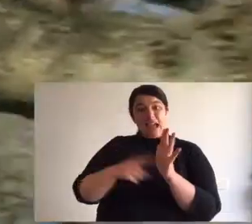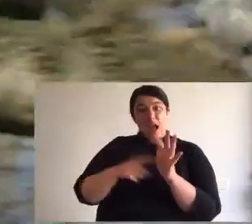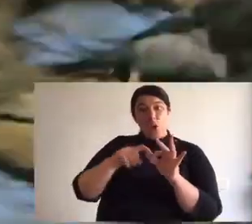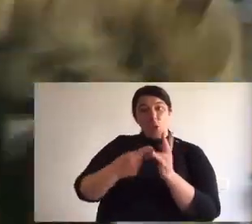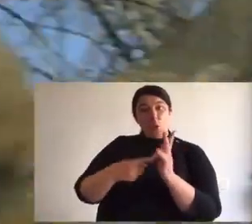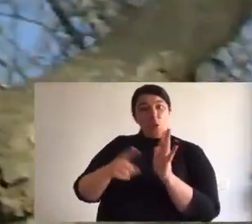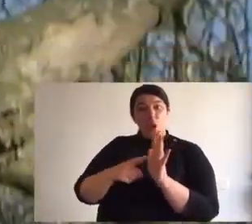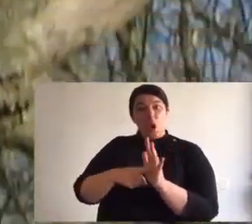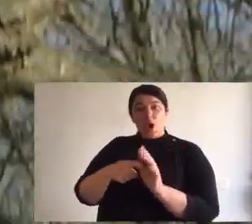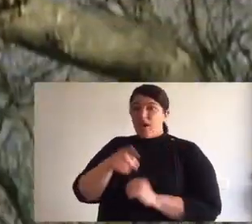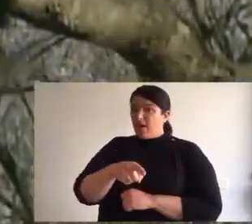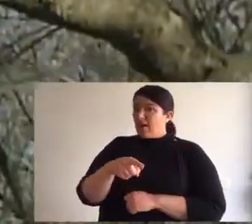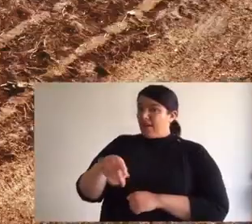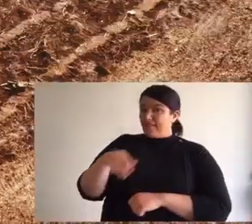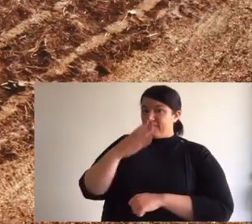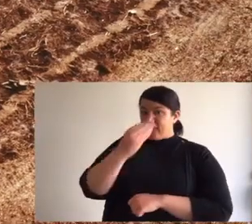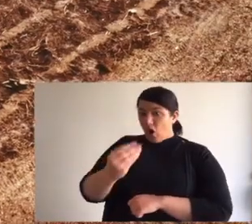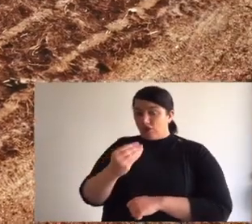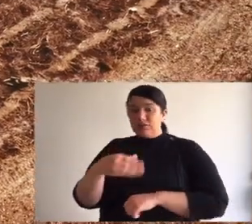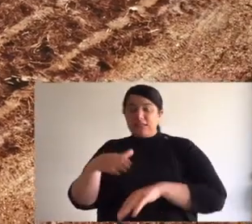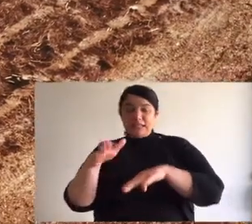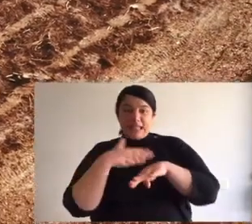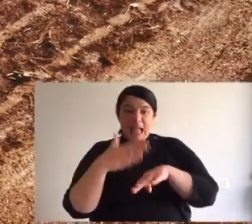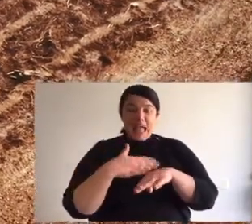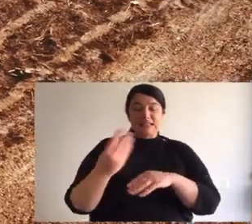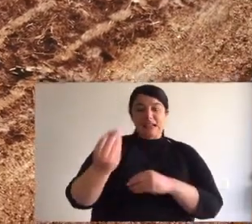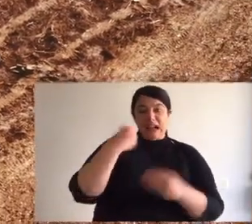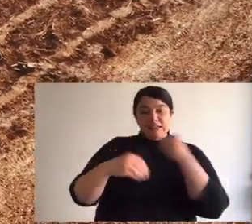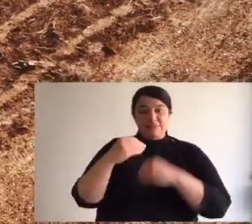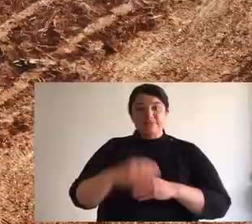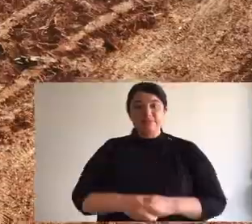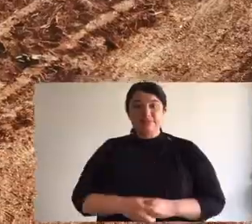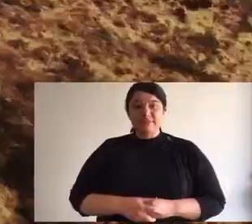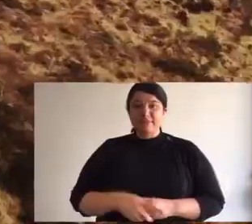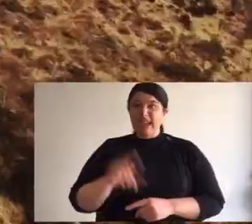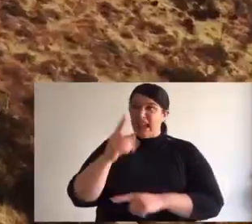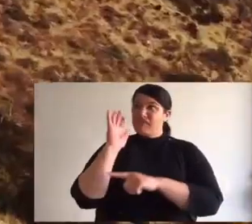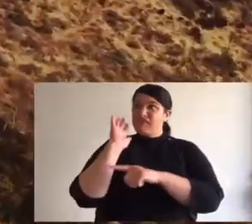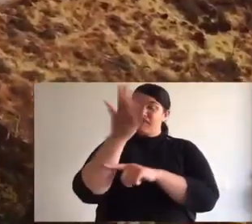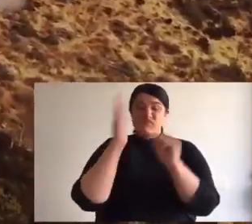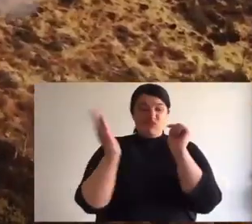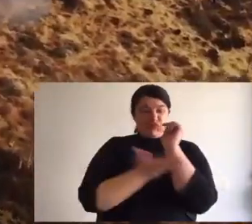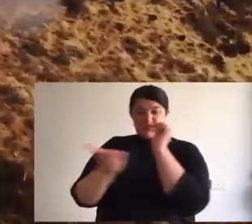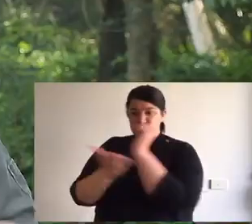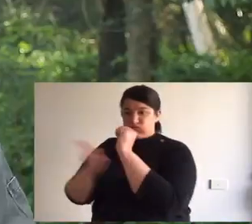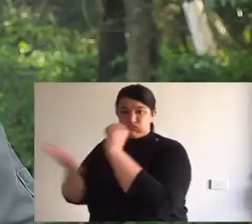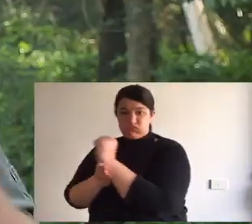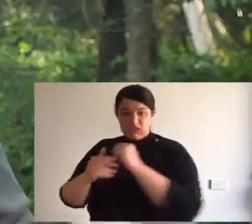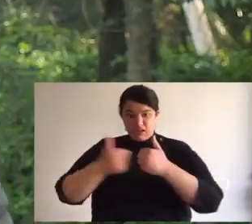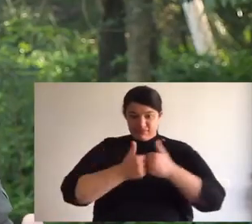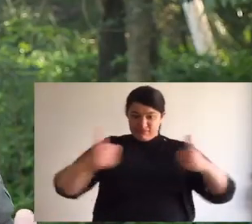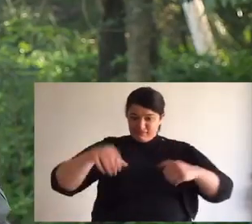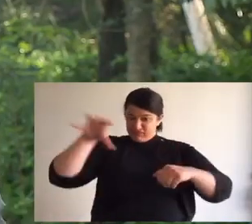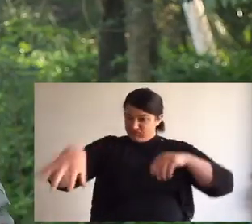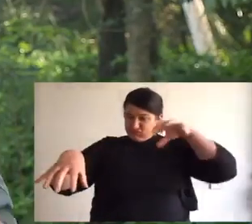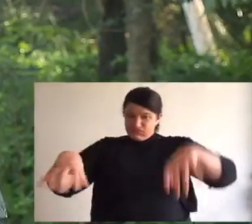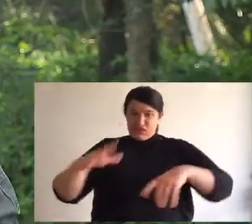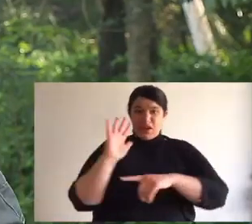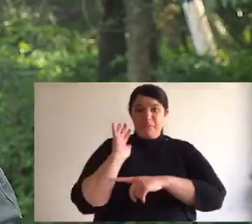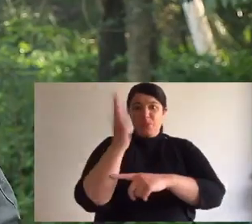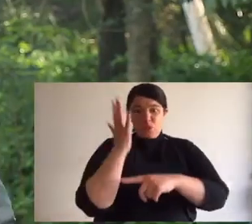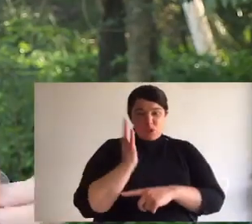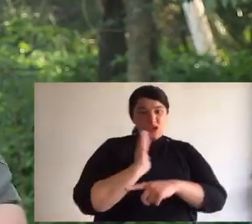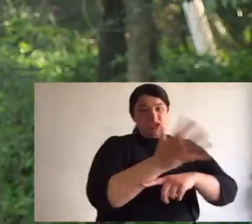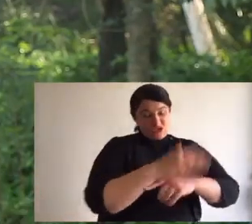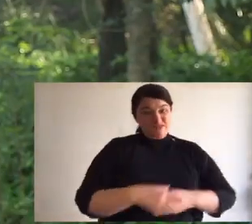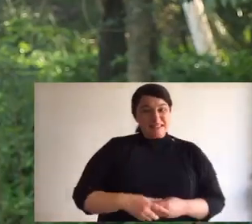quoll it's an issue of the fox and cat but also the destruction of its habitat, catastrophic fires, habitat fragmentation and